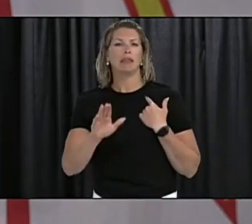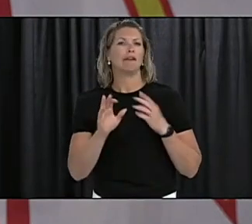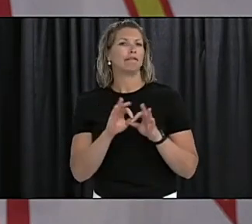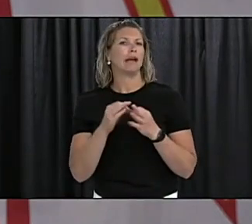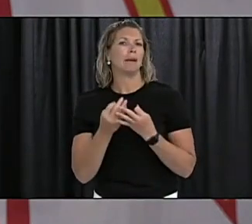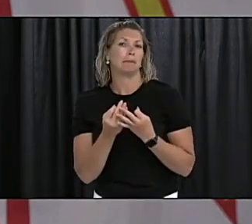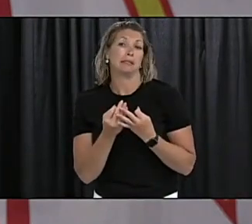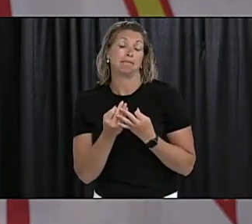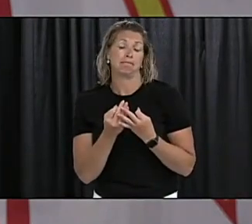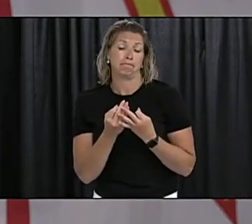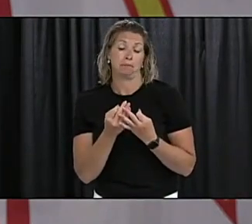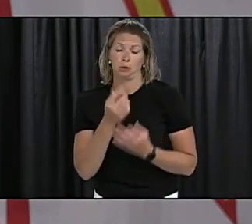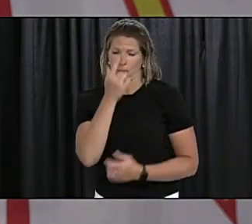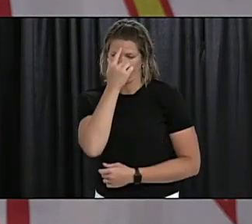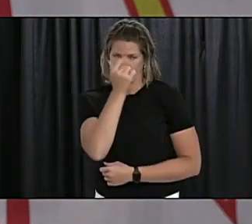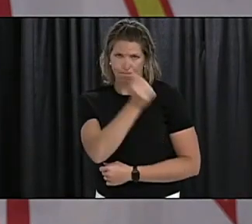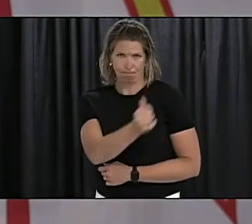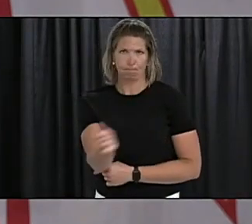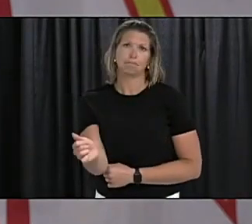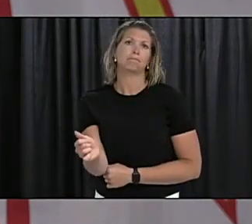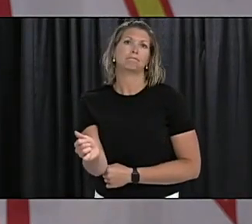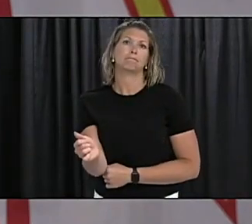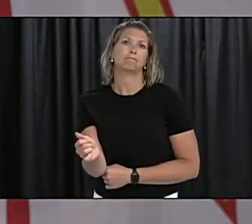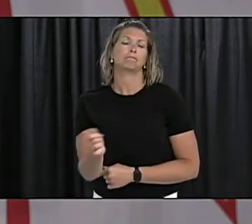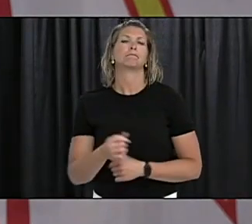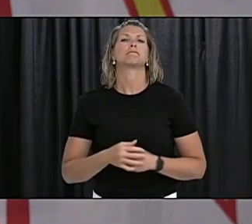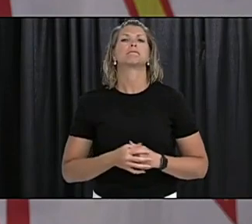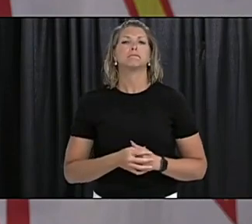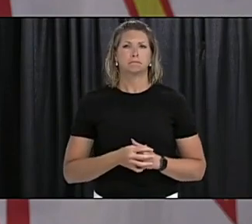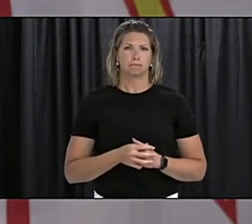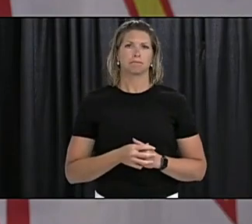there could be extenuating circumstances which you have no idea.